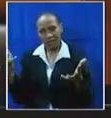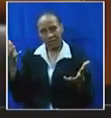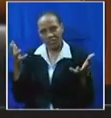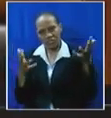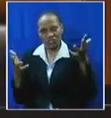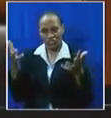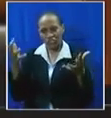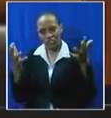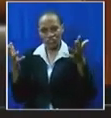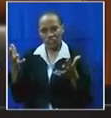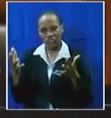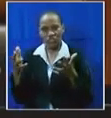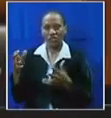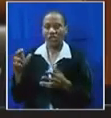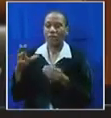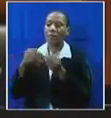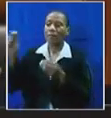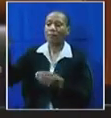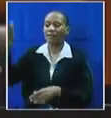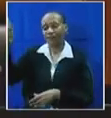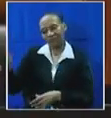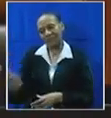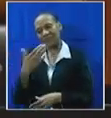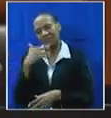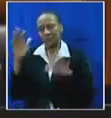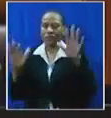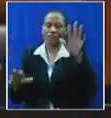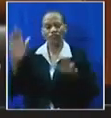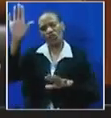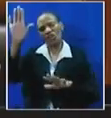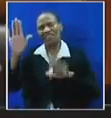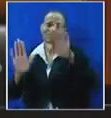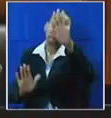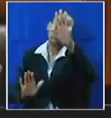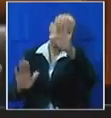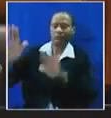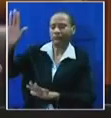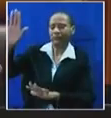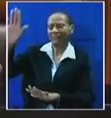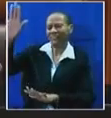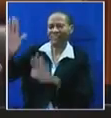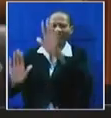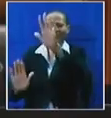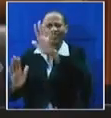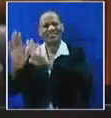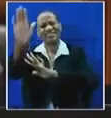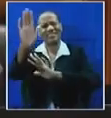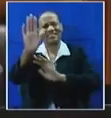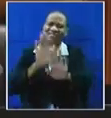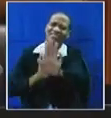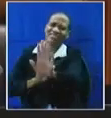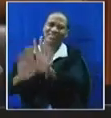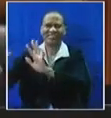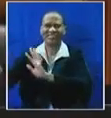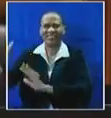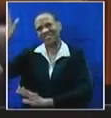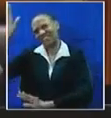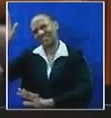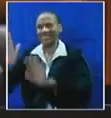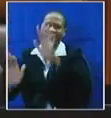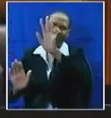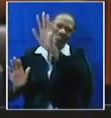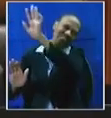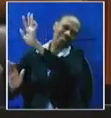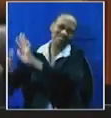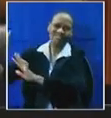Honorable Shibambo, please sit down. Order, Chair, person. Chair, person. Let them all Chair, person. Point of order, Chair,